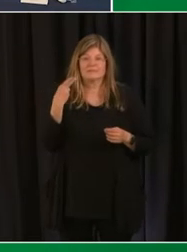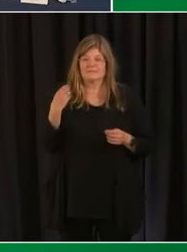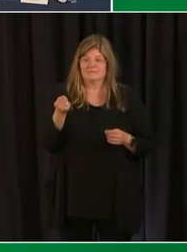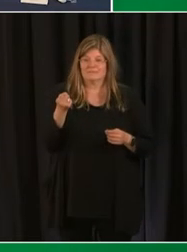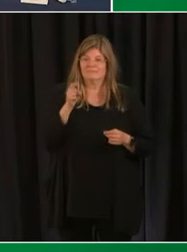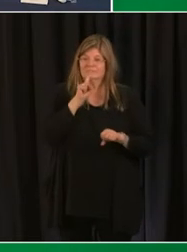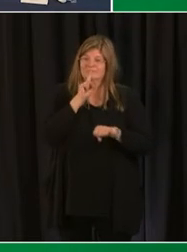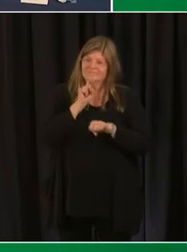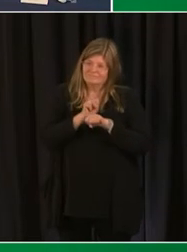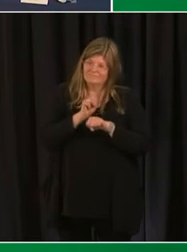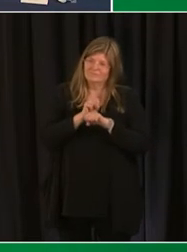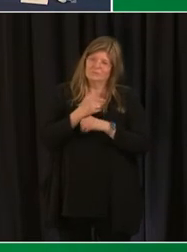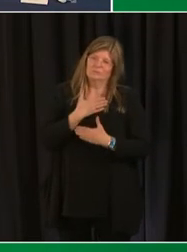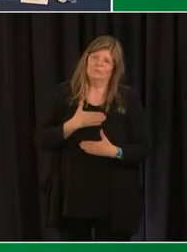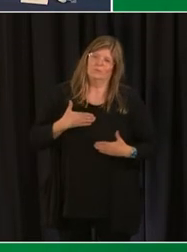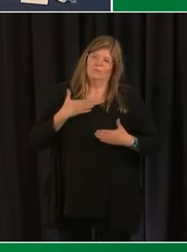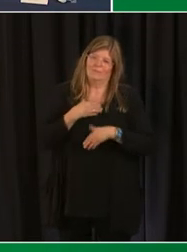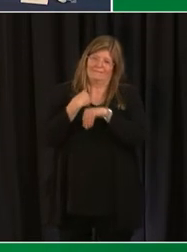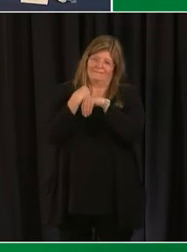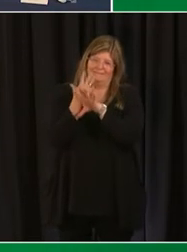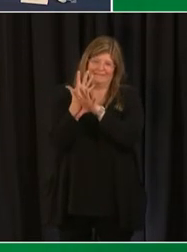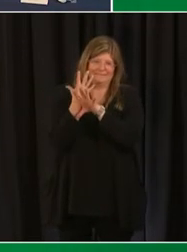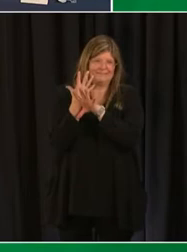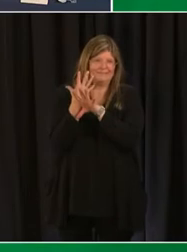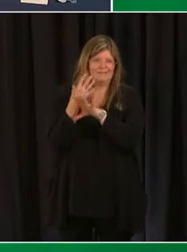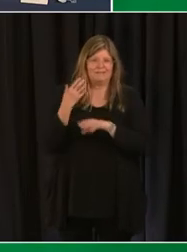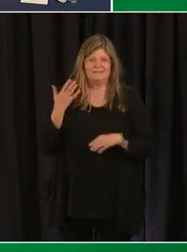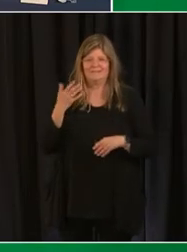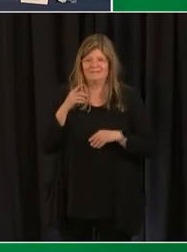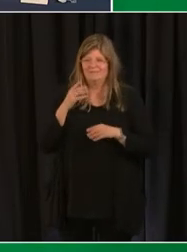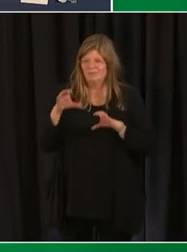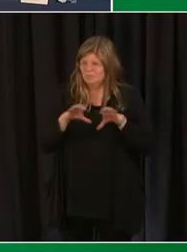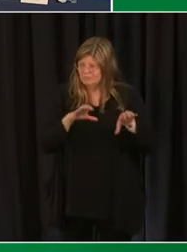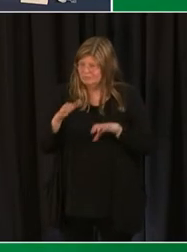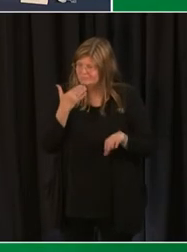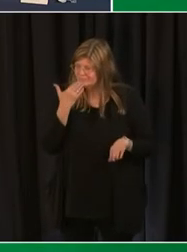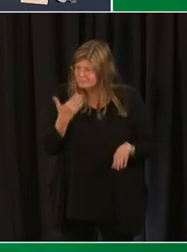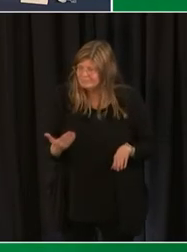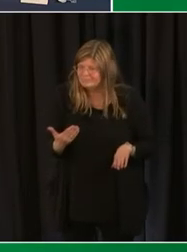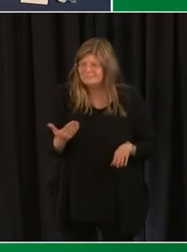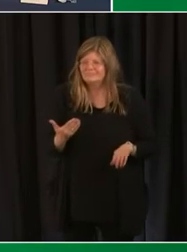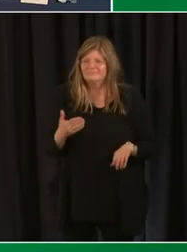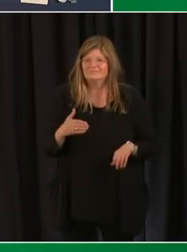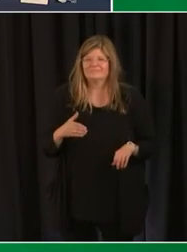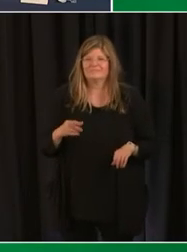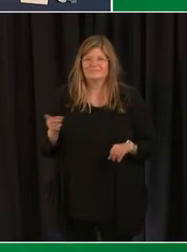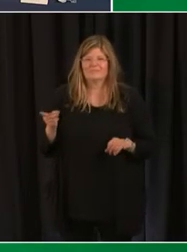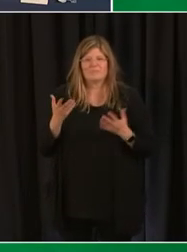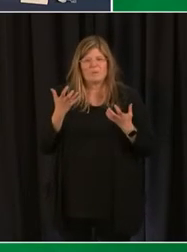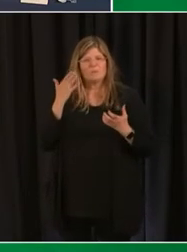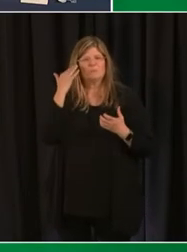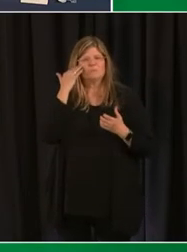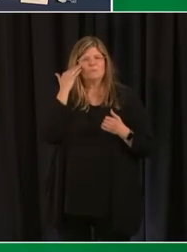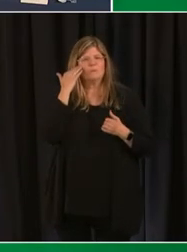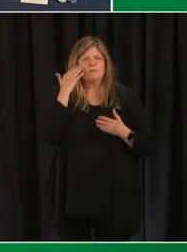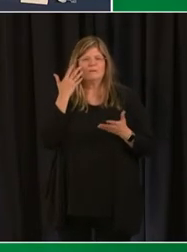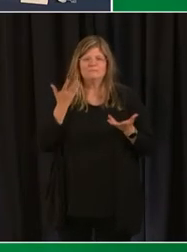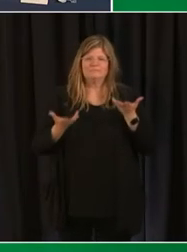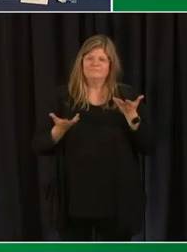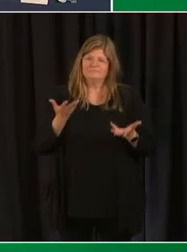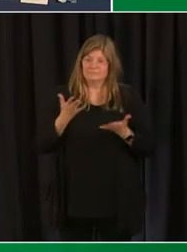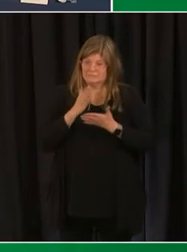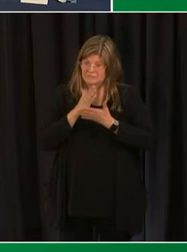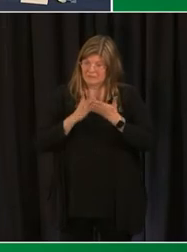is really enjoying the virtual learning environment and is doing very well in this format and they want to know whether or not